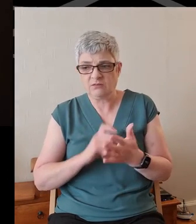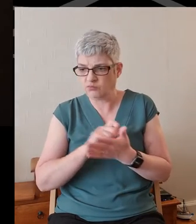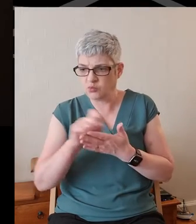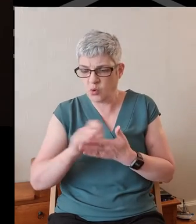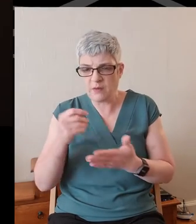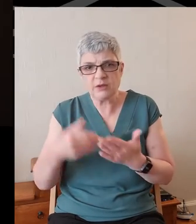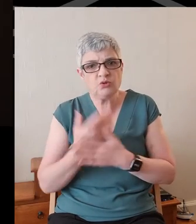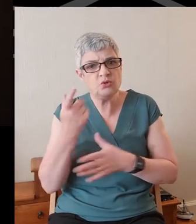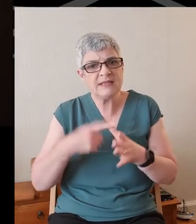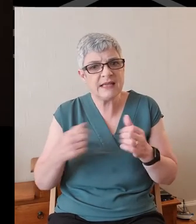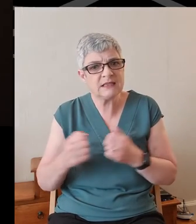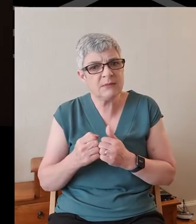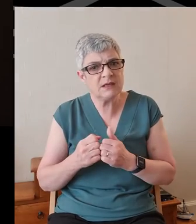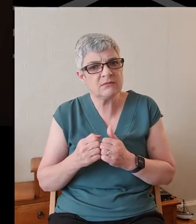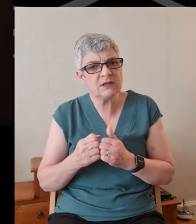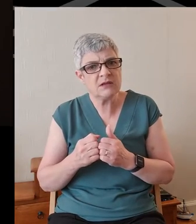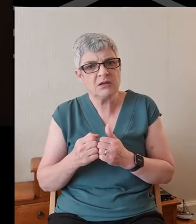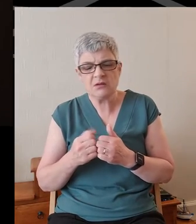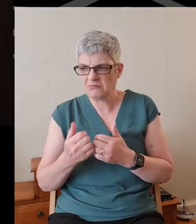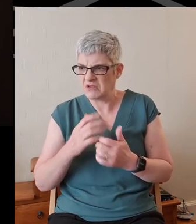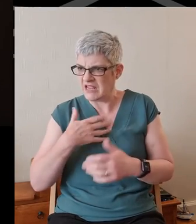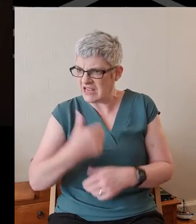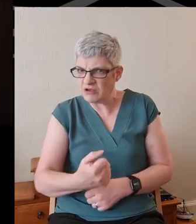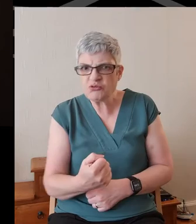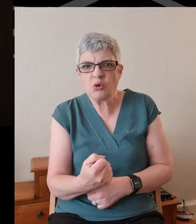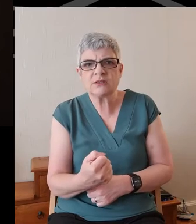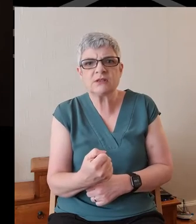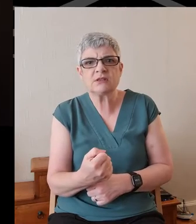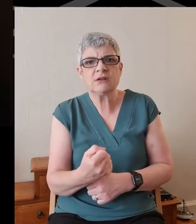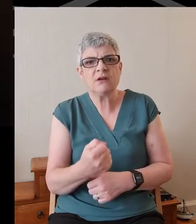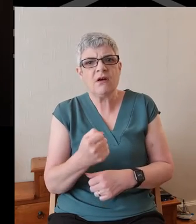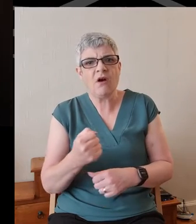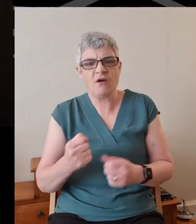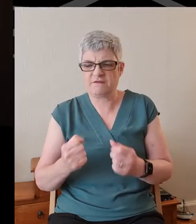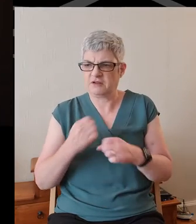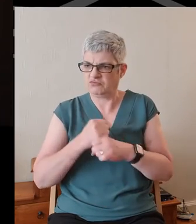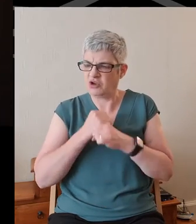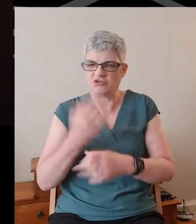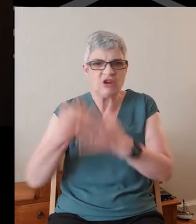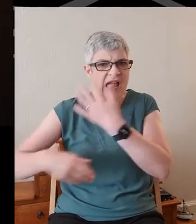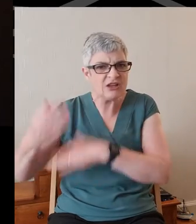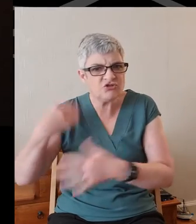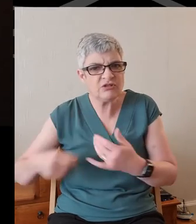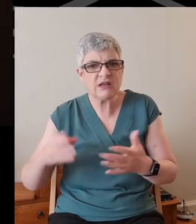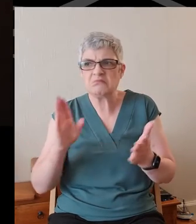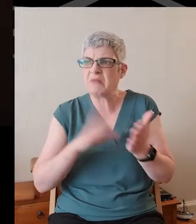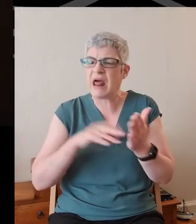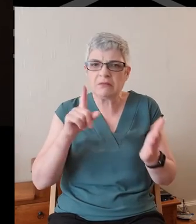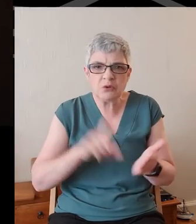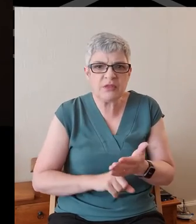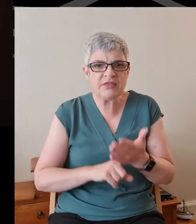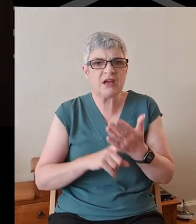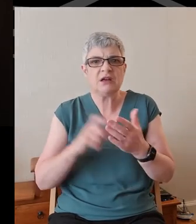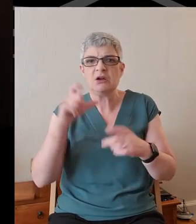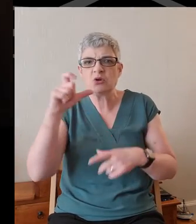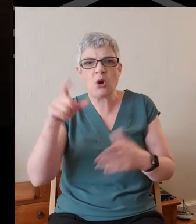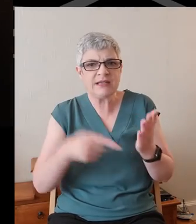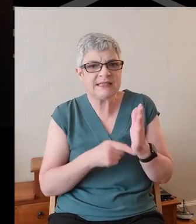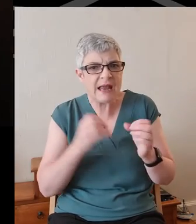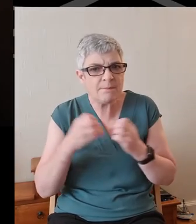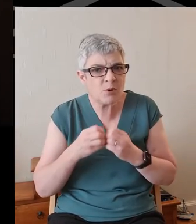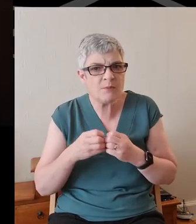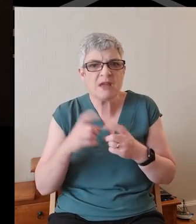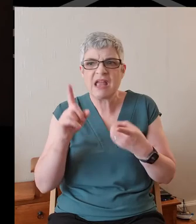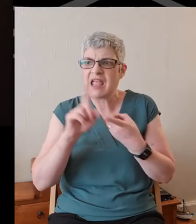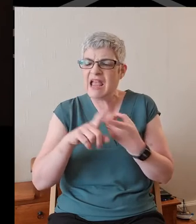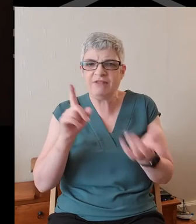New Testament? The heroes of church history, Augustine of Hippo, or Martin Luther, or Hudson Taylor, or Corrie ten Boom, Eric Liddell, and